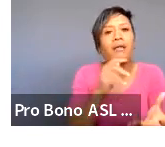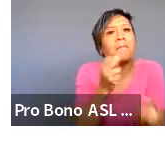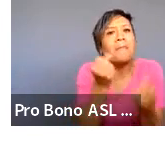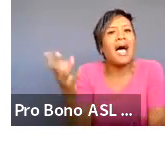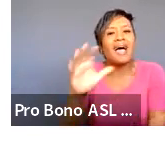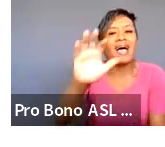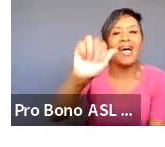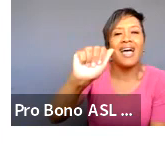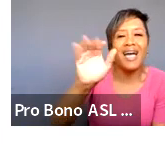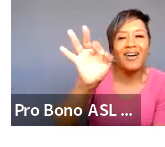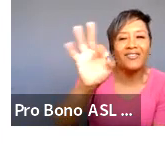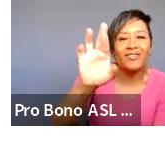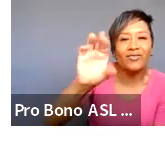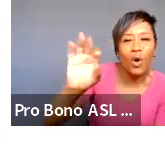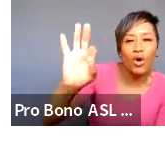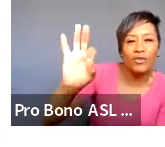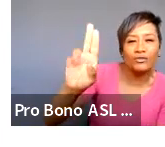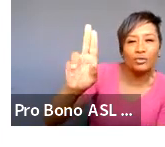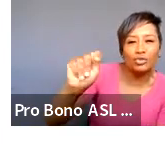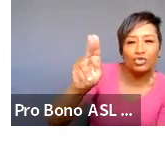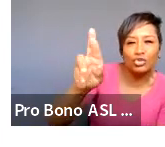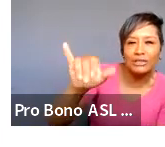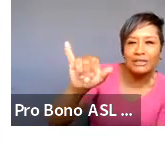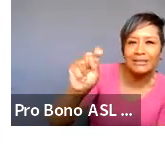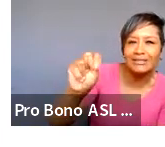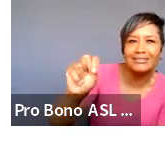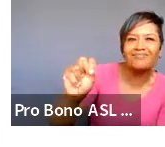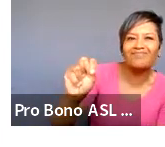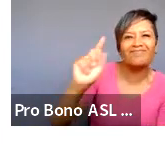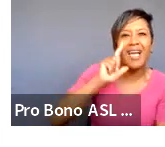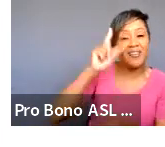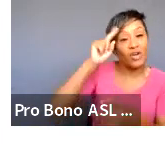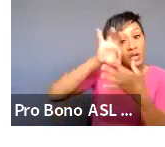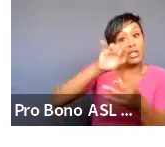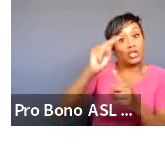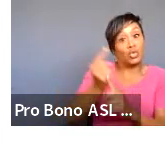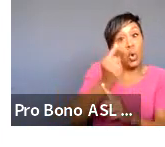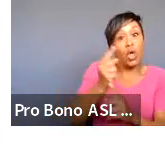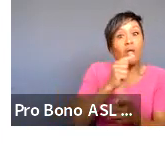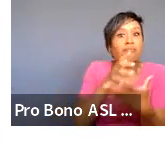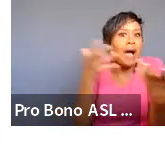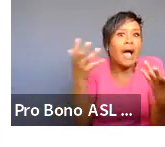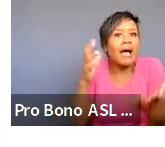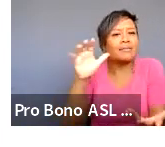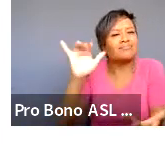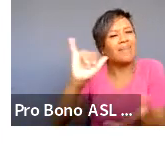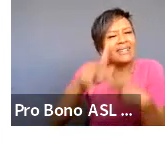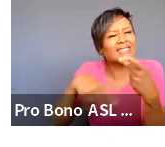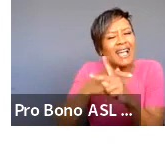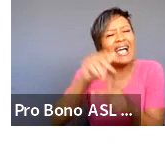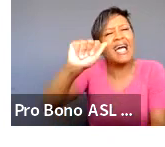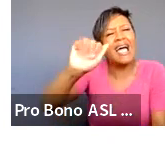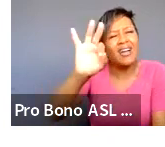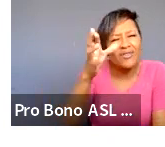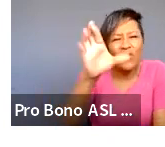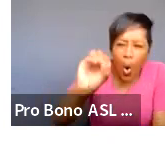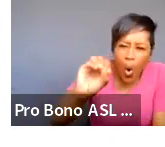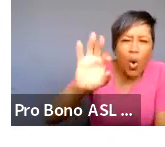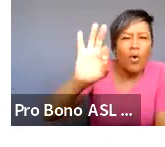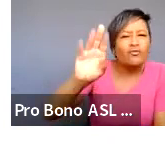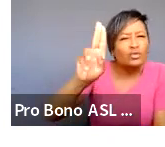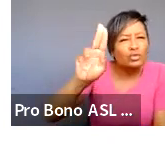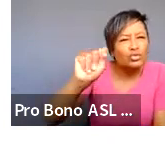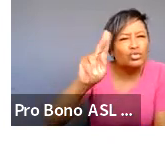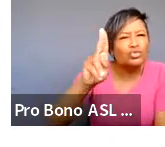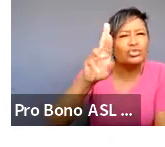you know in the solo vein right we're not seeing much afrofuturist work period so how do we as solo artists